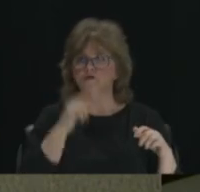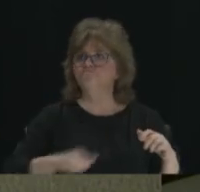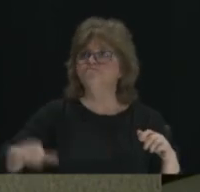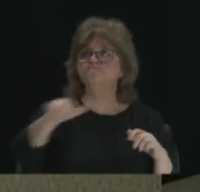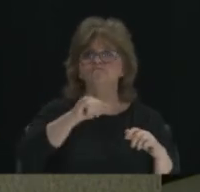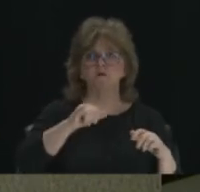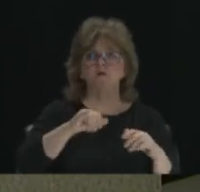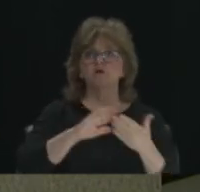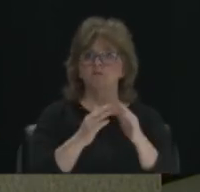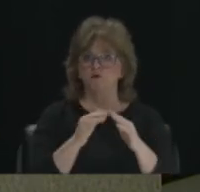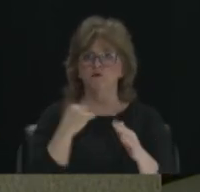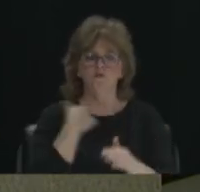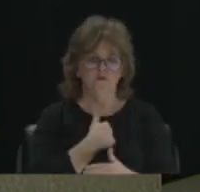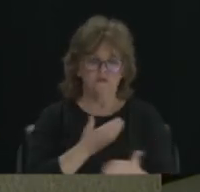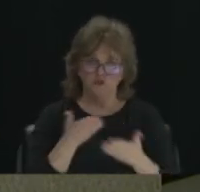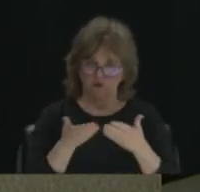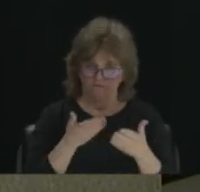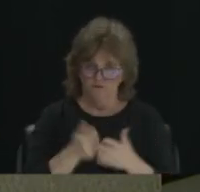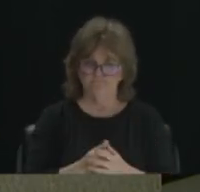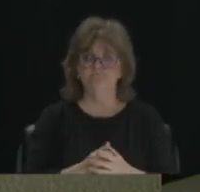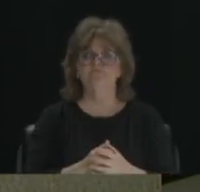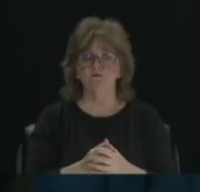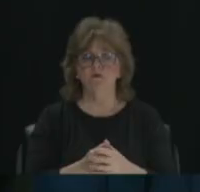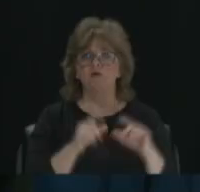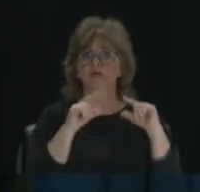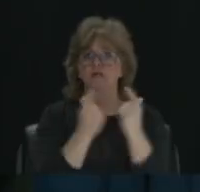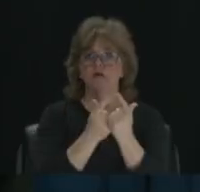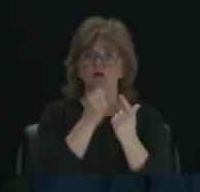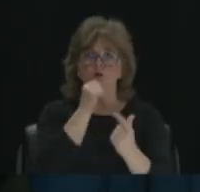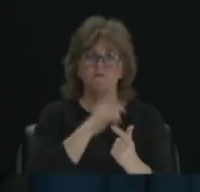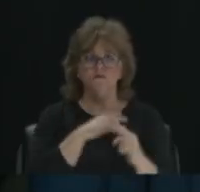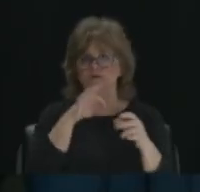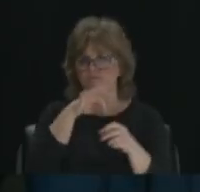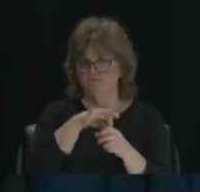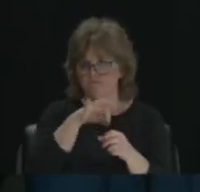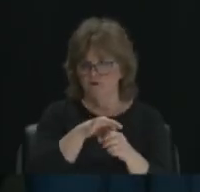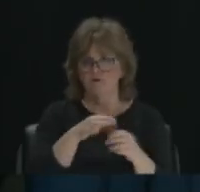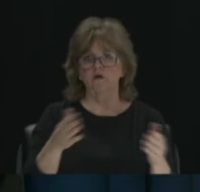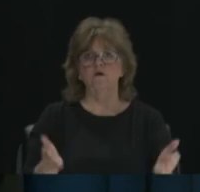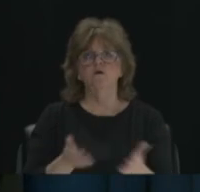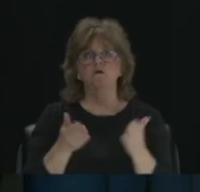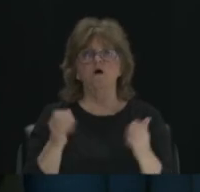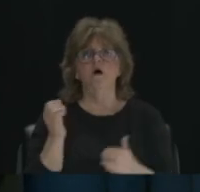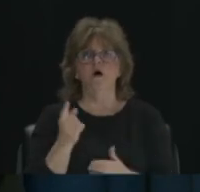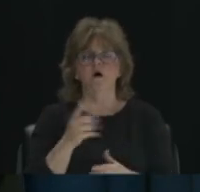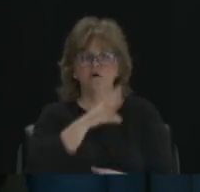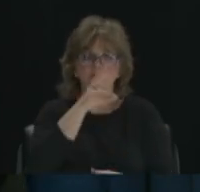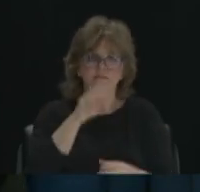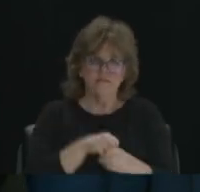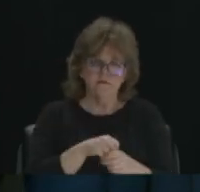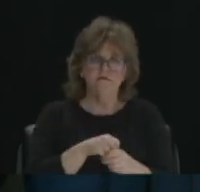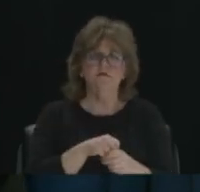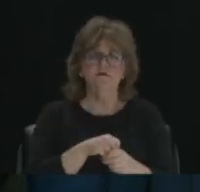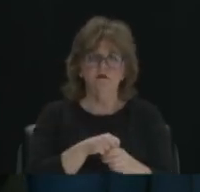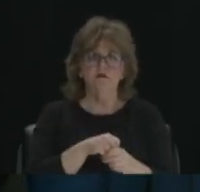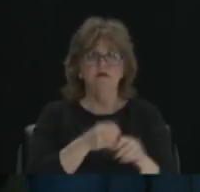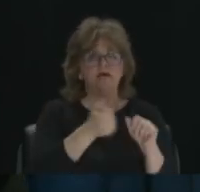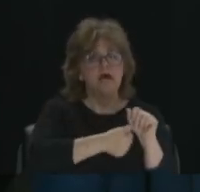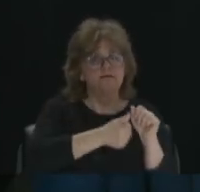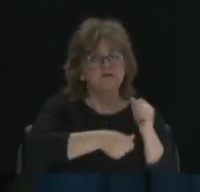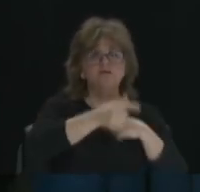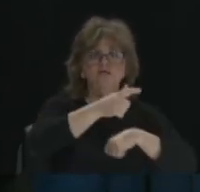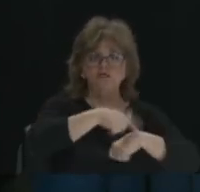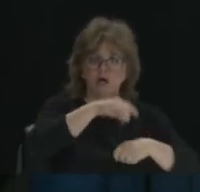community that we serve. The League of Women Voters encourages everyone to participate in each election,